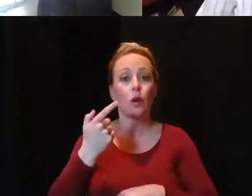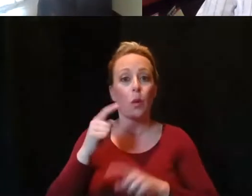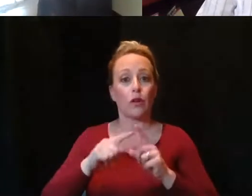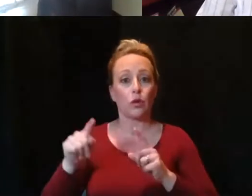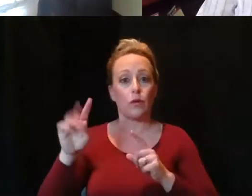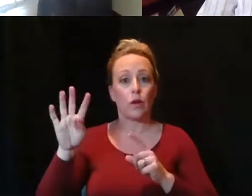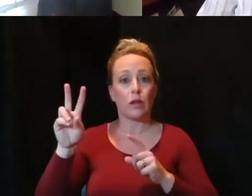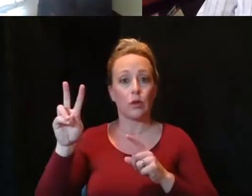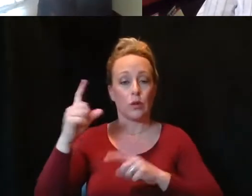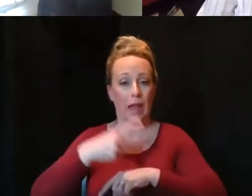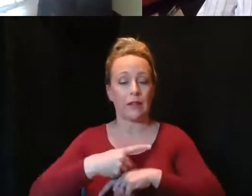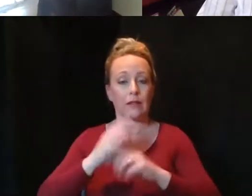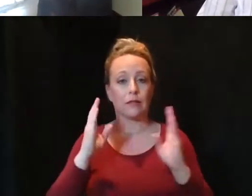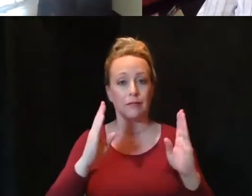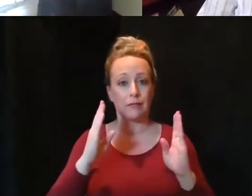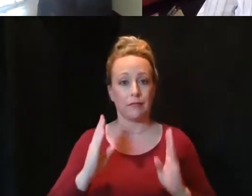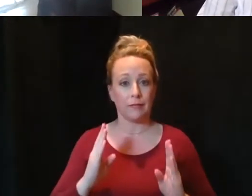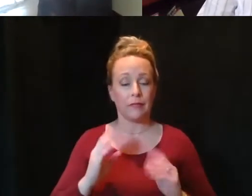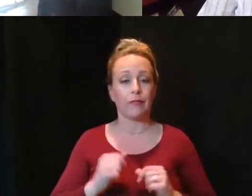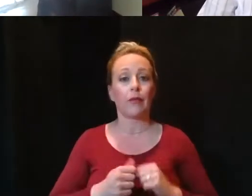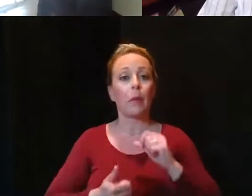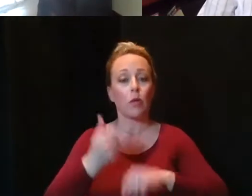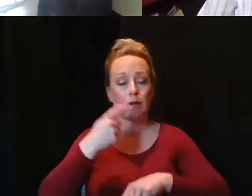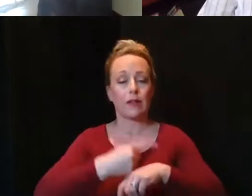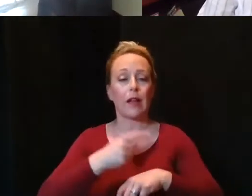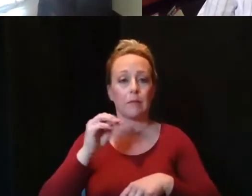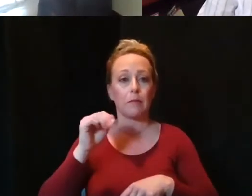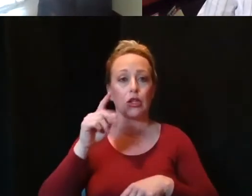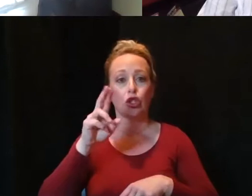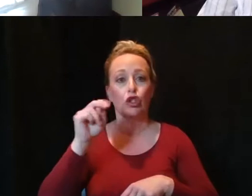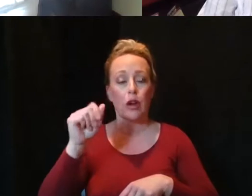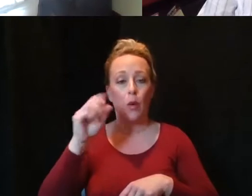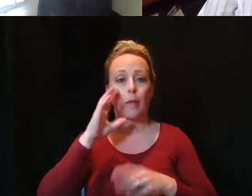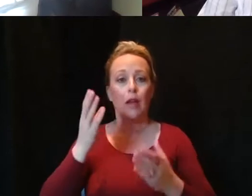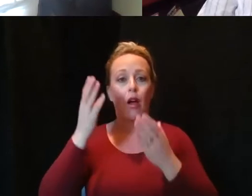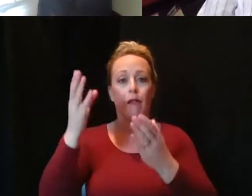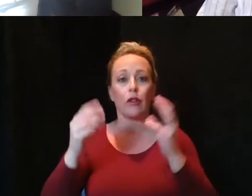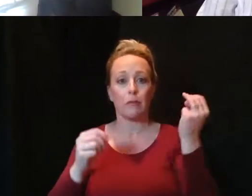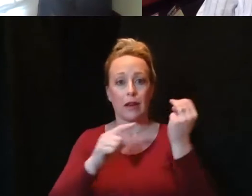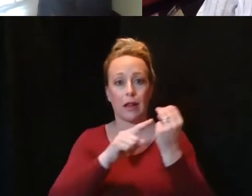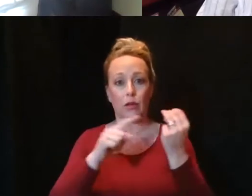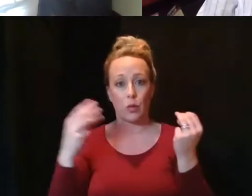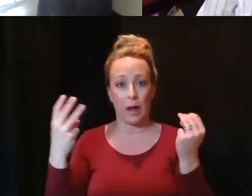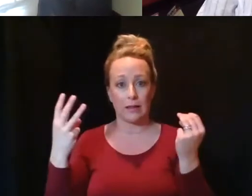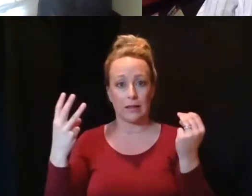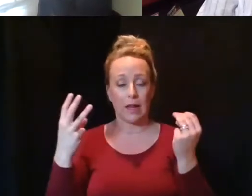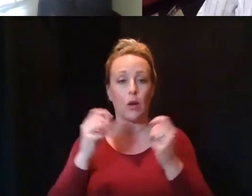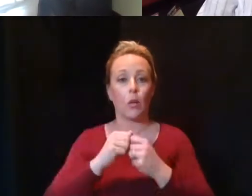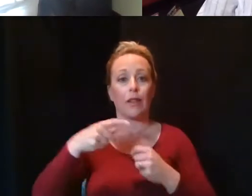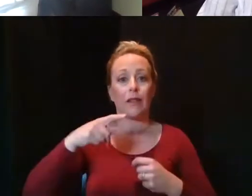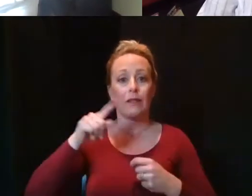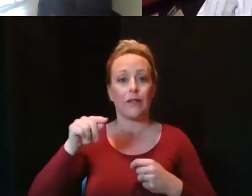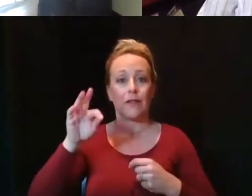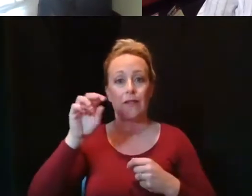Most of the time, the Moderna vaccine will be offered on Monday through Wednesday, with the Pfizer vaccine